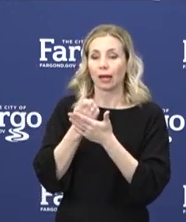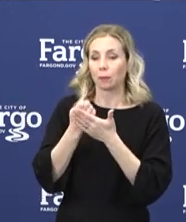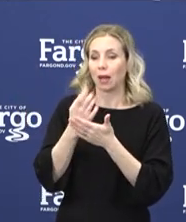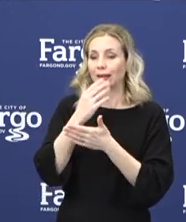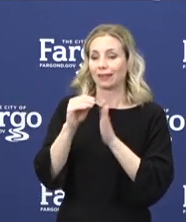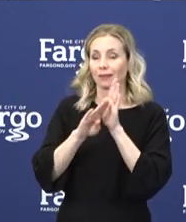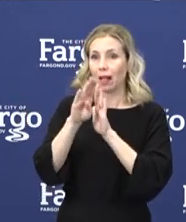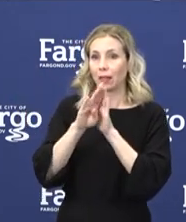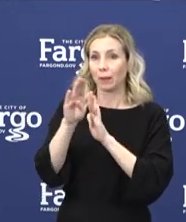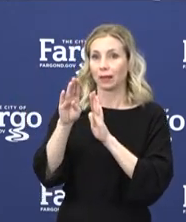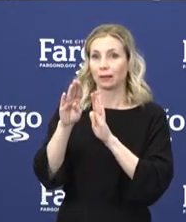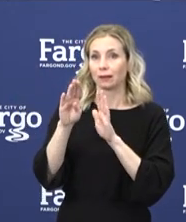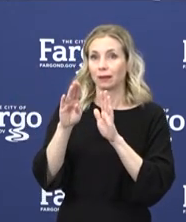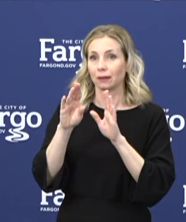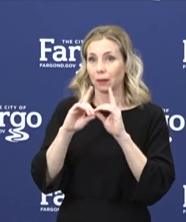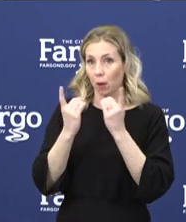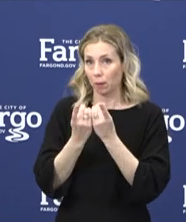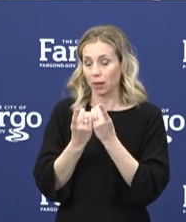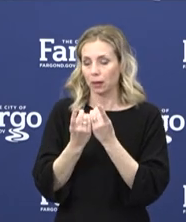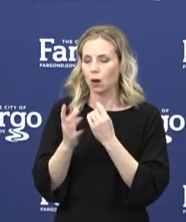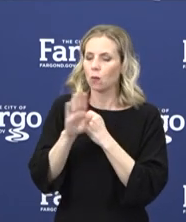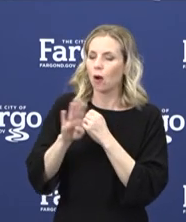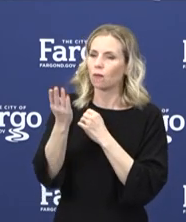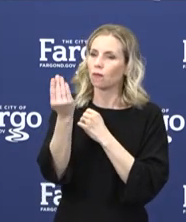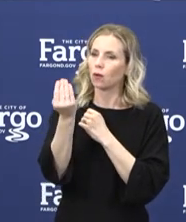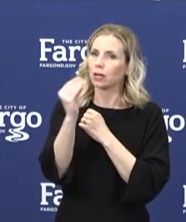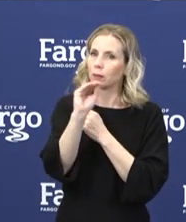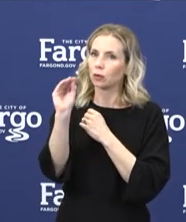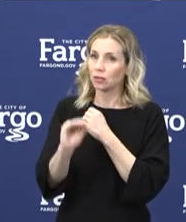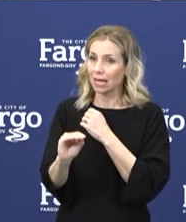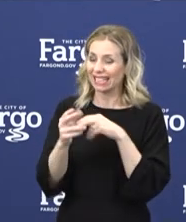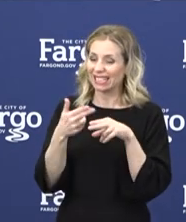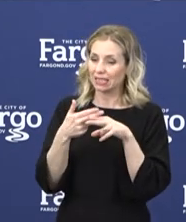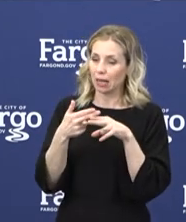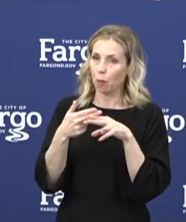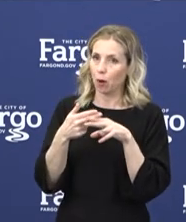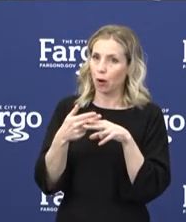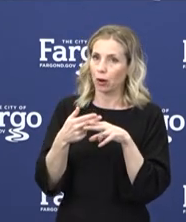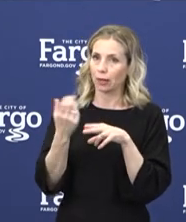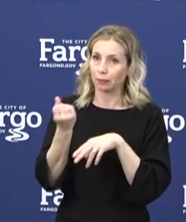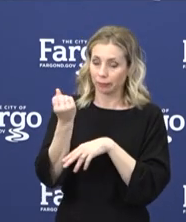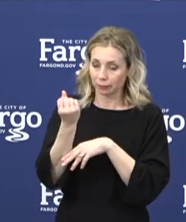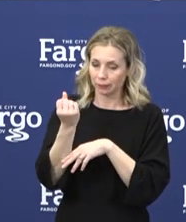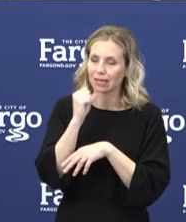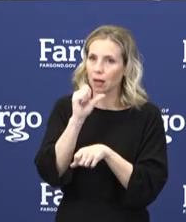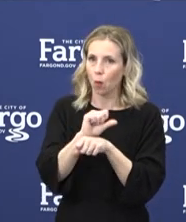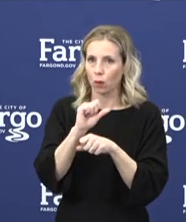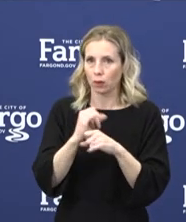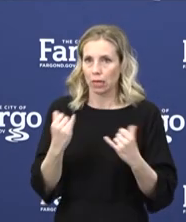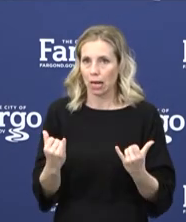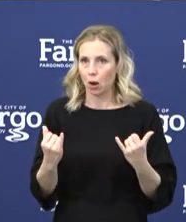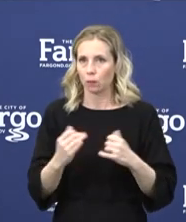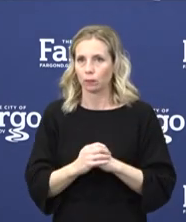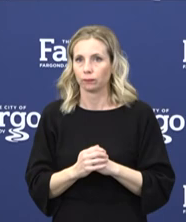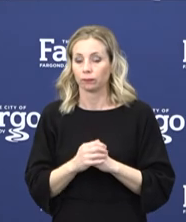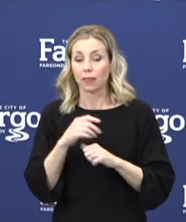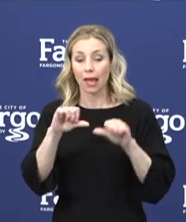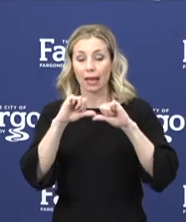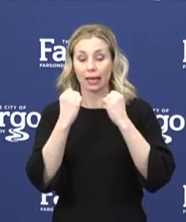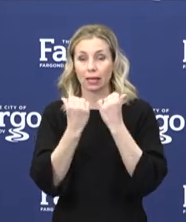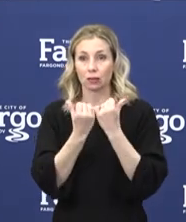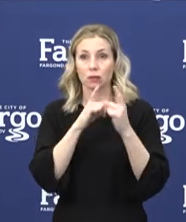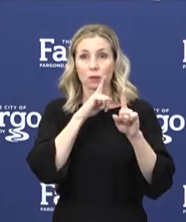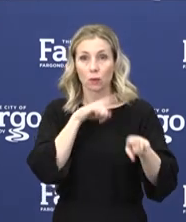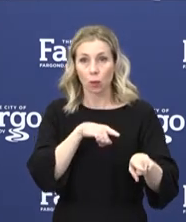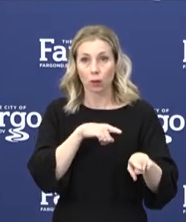approximately 14 percent of the Minnesota labor force is temporarily out of work now. The agency reports that it has